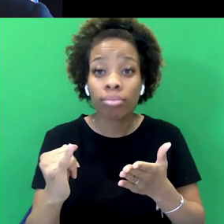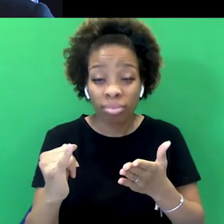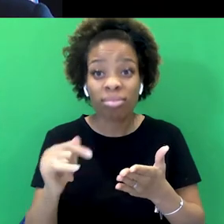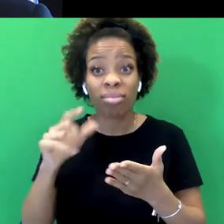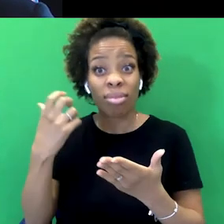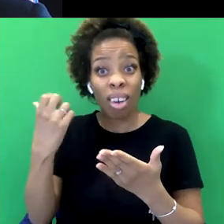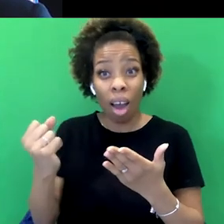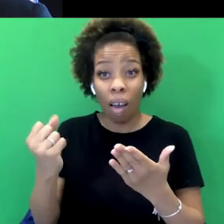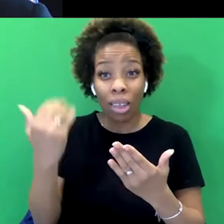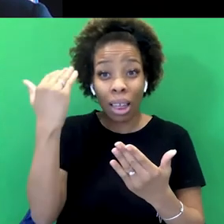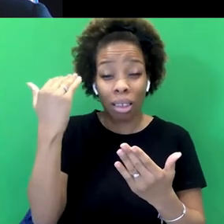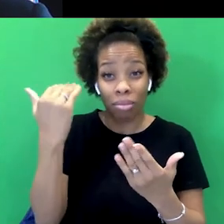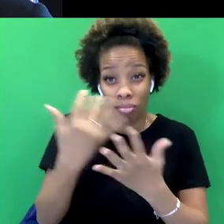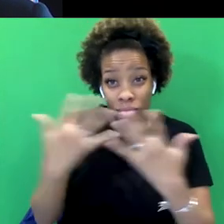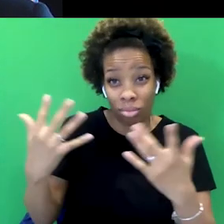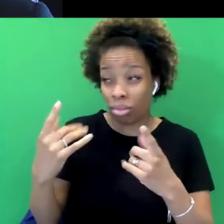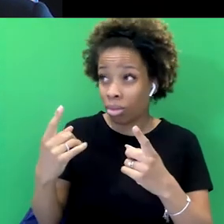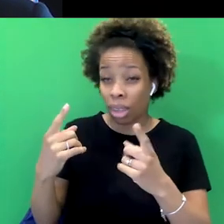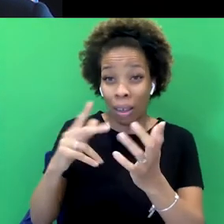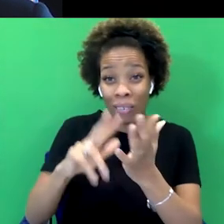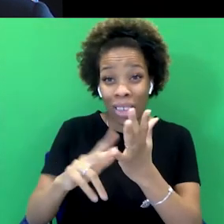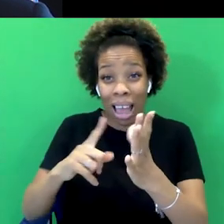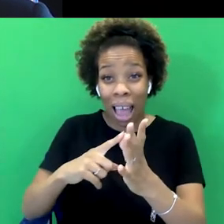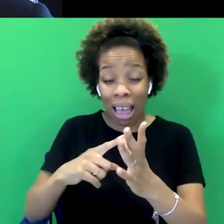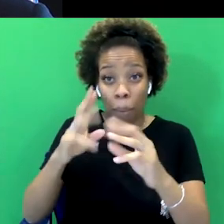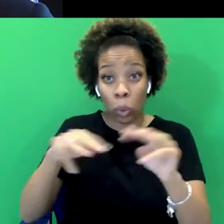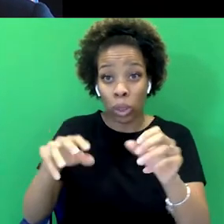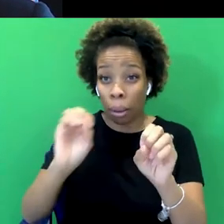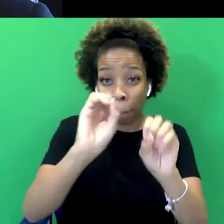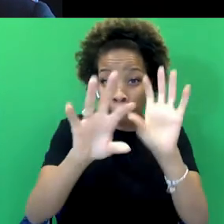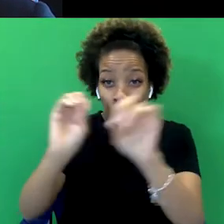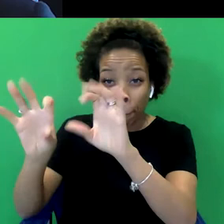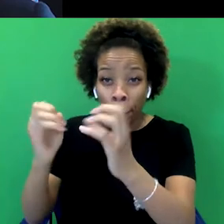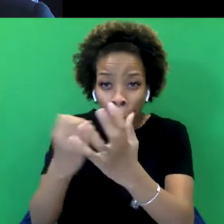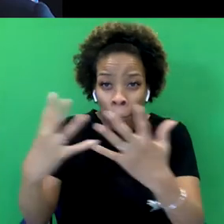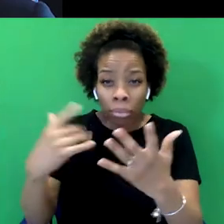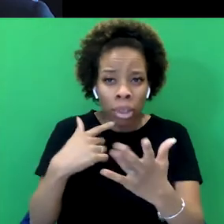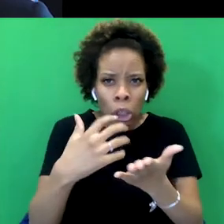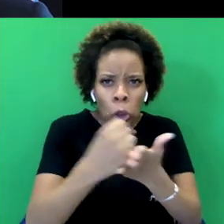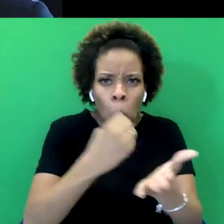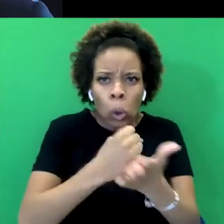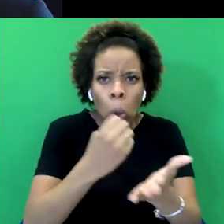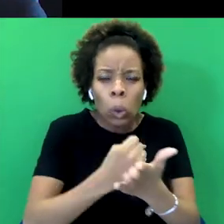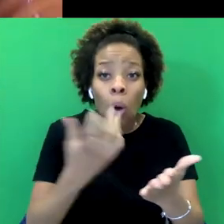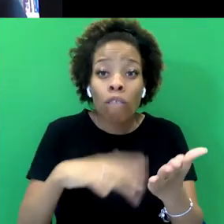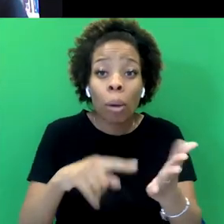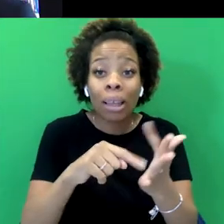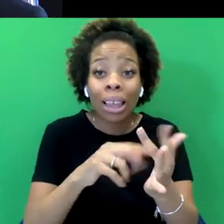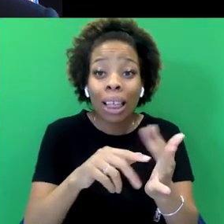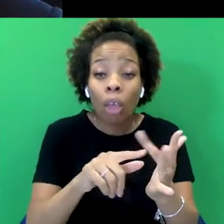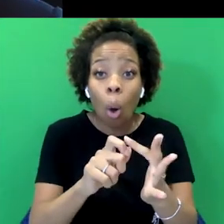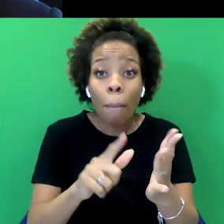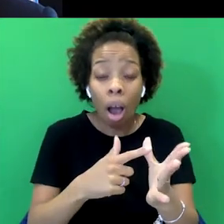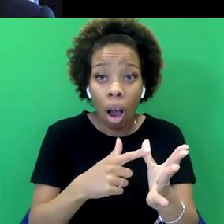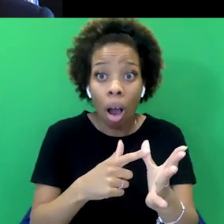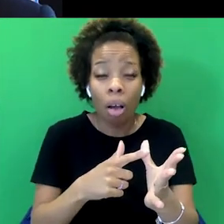VNA. Gladstone said it was, you know, he deeply lamented the way in which we stole that stuff. And then there was Tibet, you know,